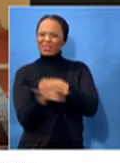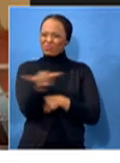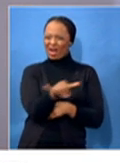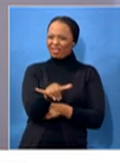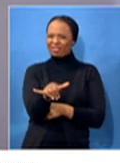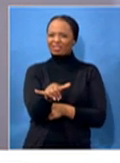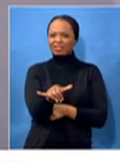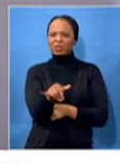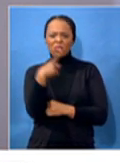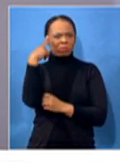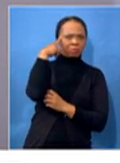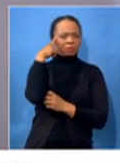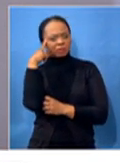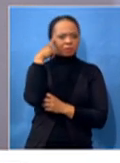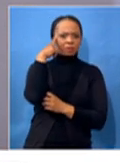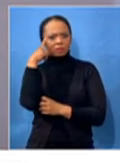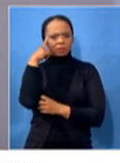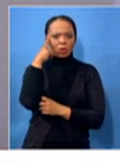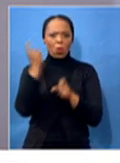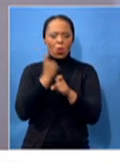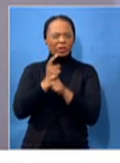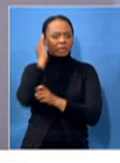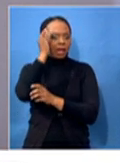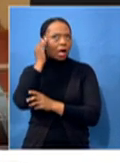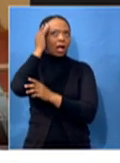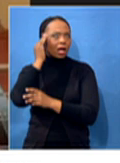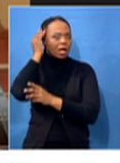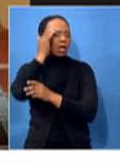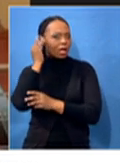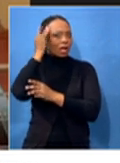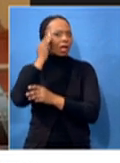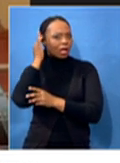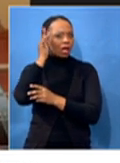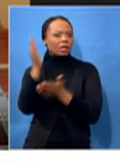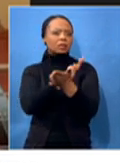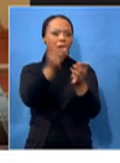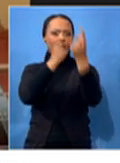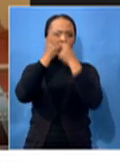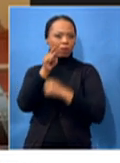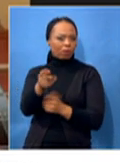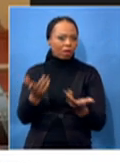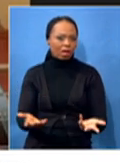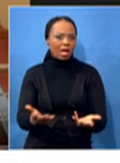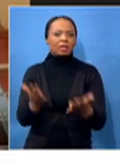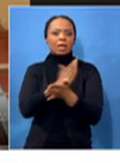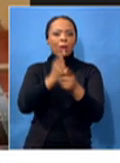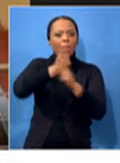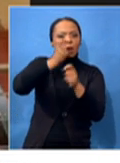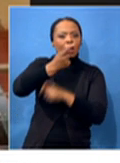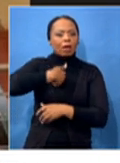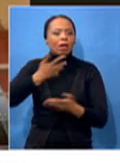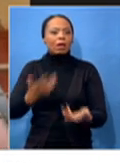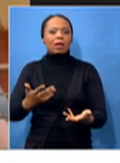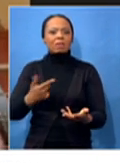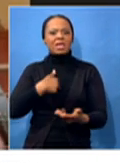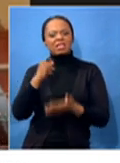those are the things that they had to go through my mind. And some of them, I might not even liking them, or some of them, I might just be